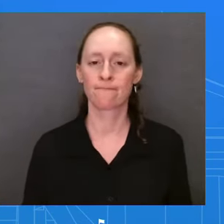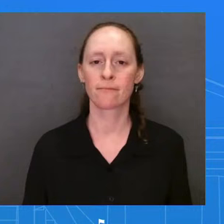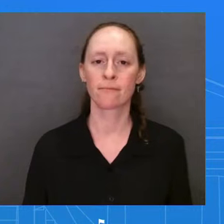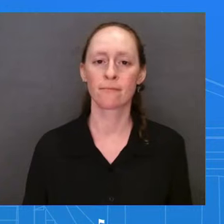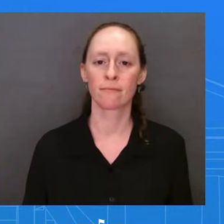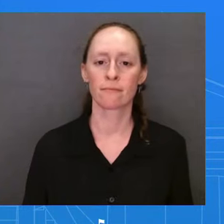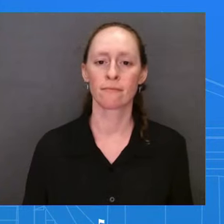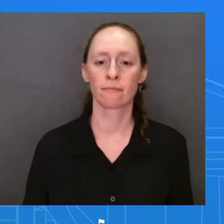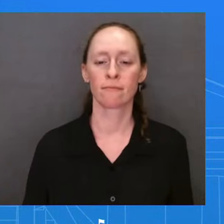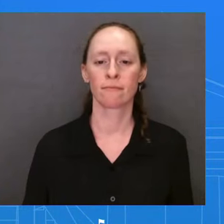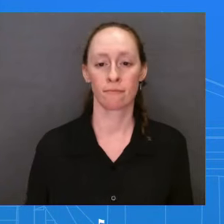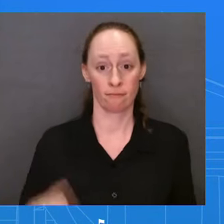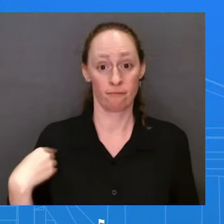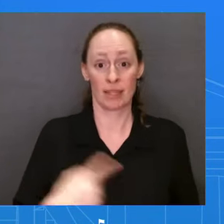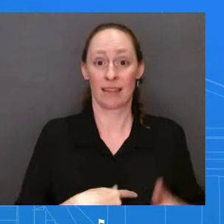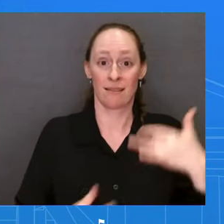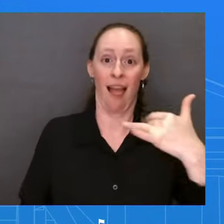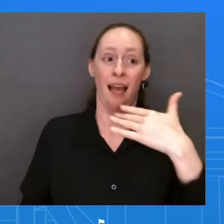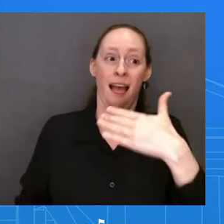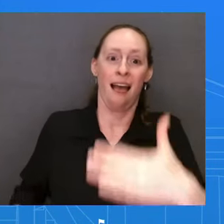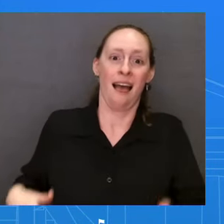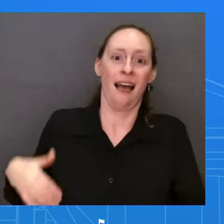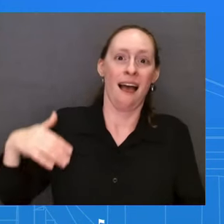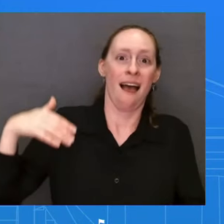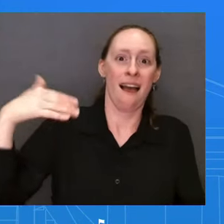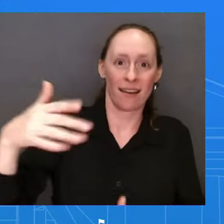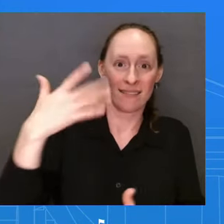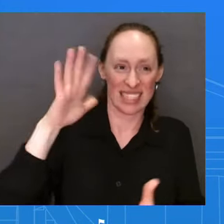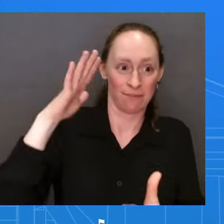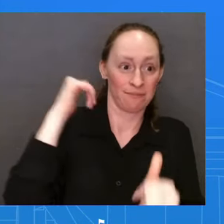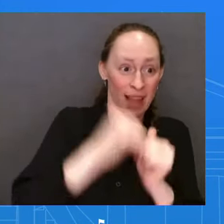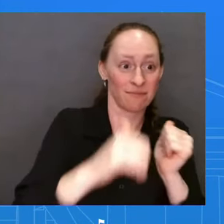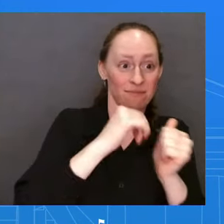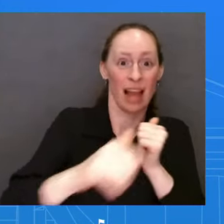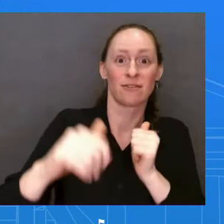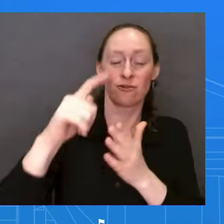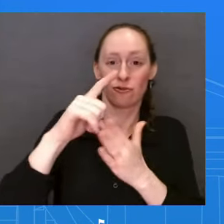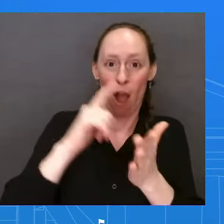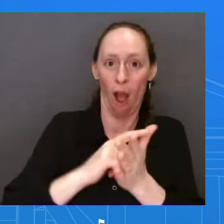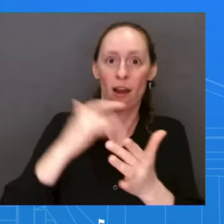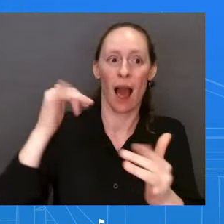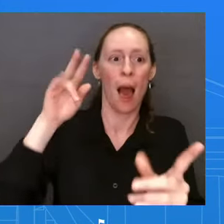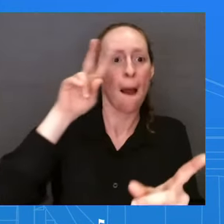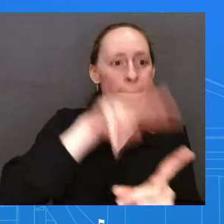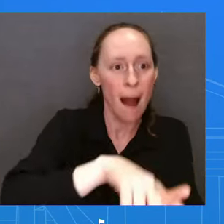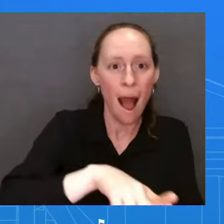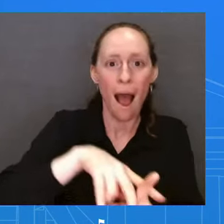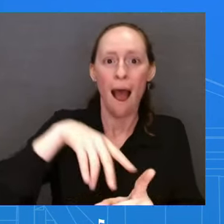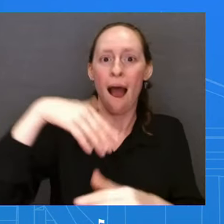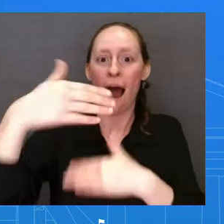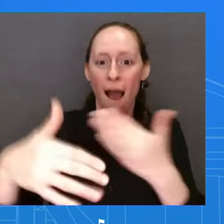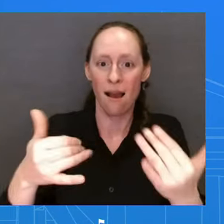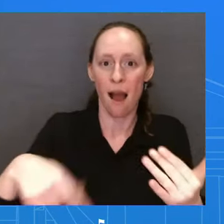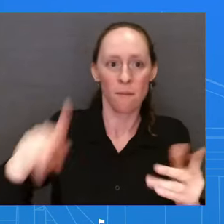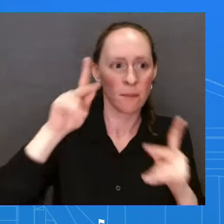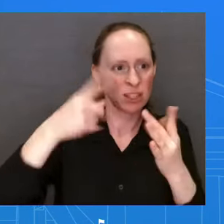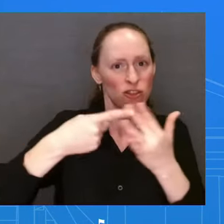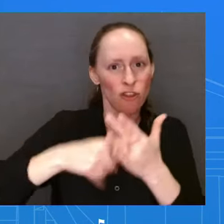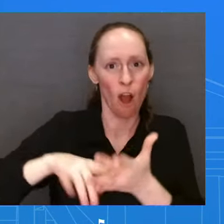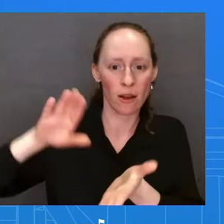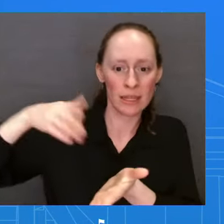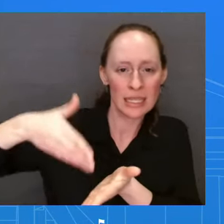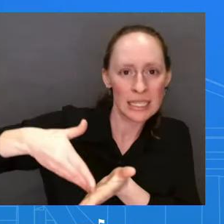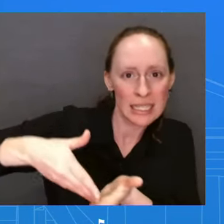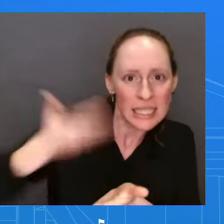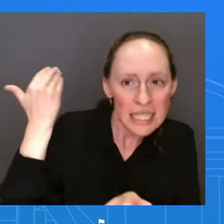achieve in the first couple of years. We're seeing shovels and grounds. We're seeing private investment come back to our country. We're seeing